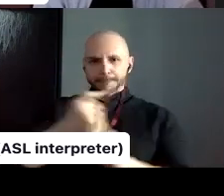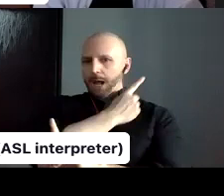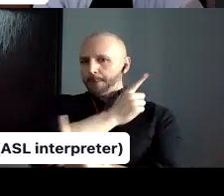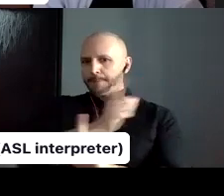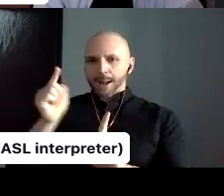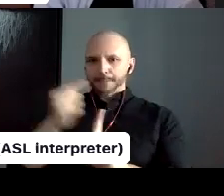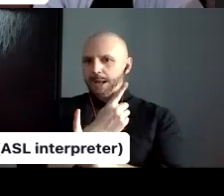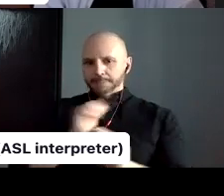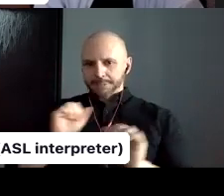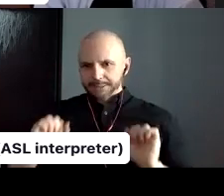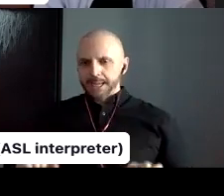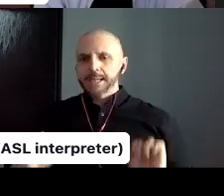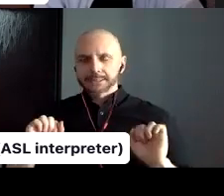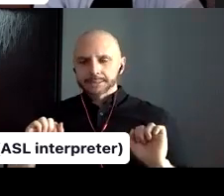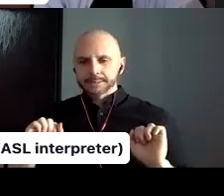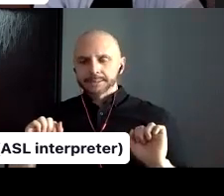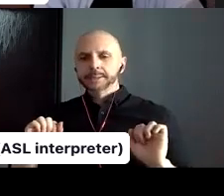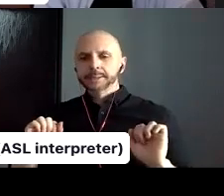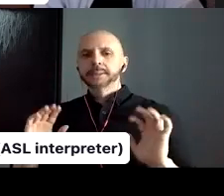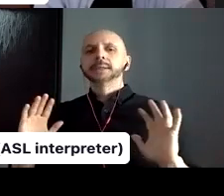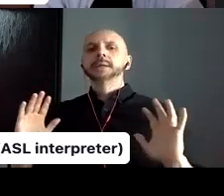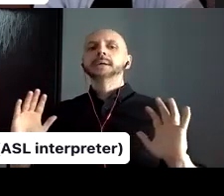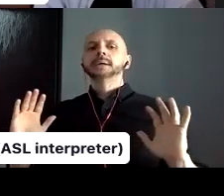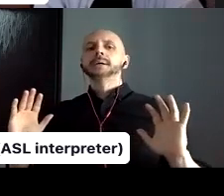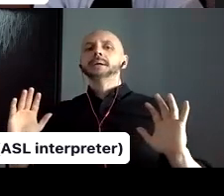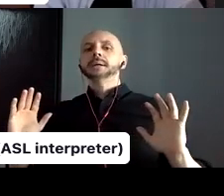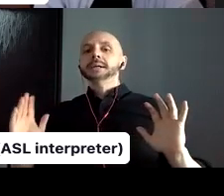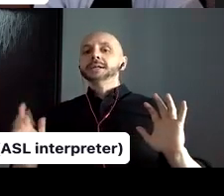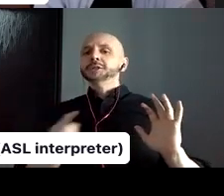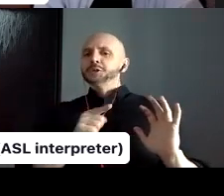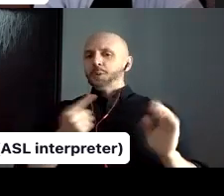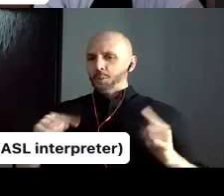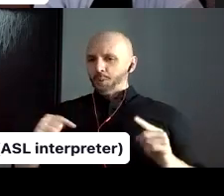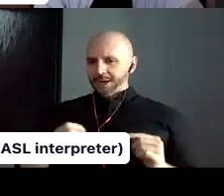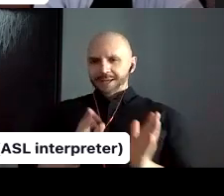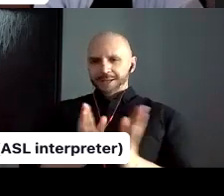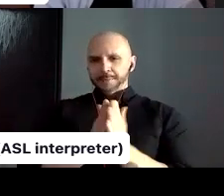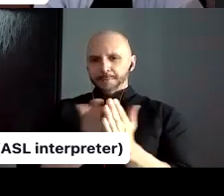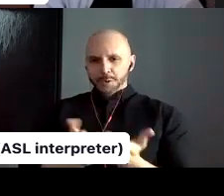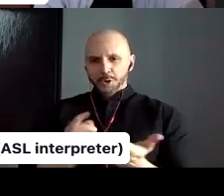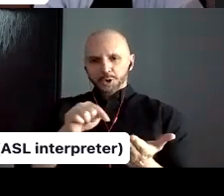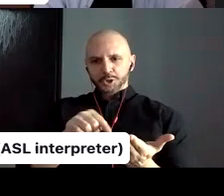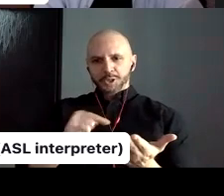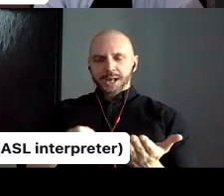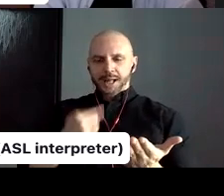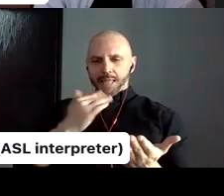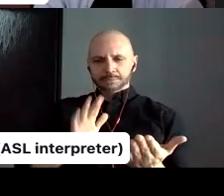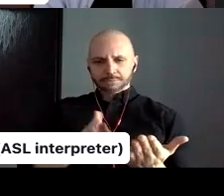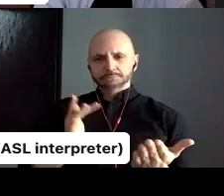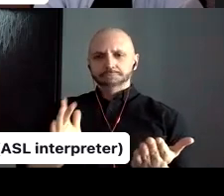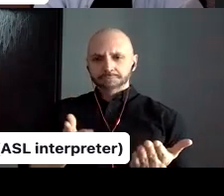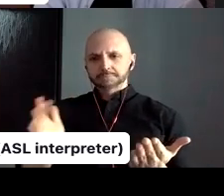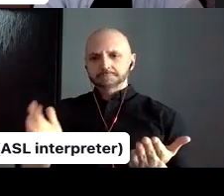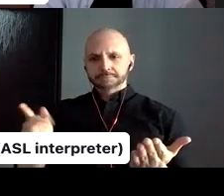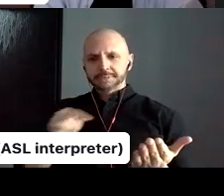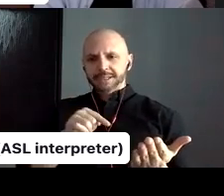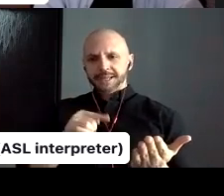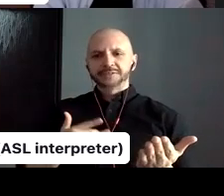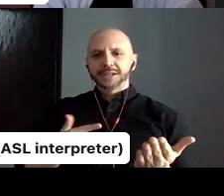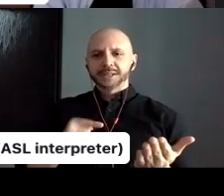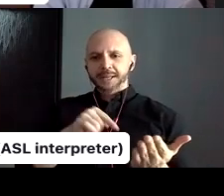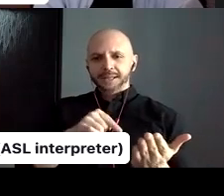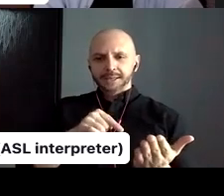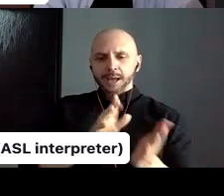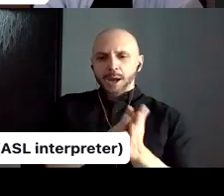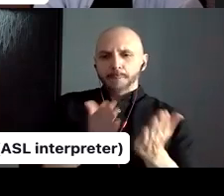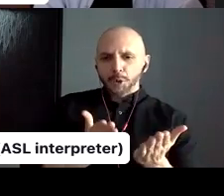uh, when I go through the book, it has a little bit of a book within a book feel at times, but there's definitely a sort of coherent line, uh, in it,